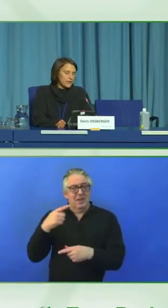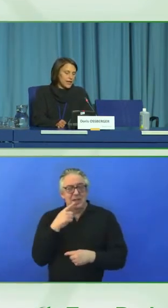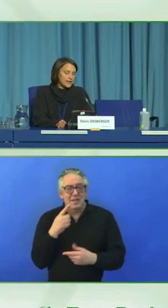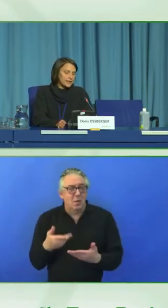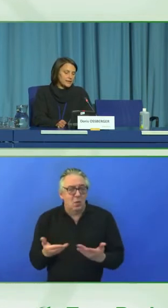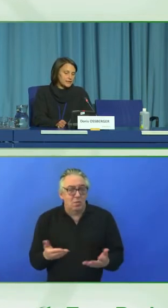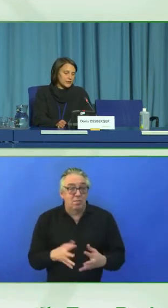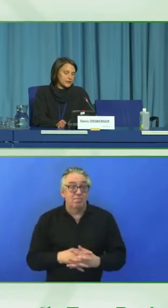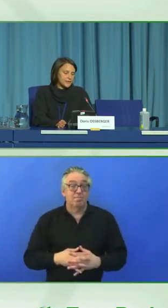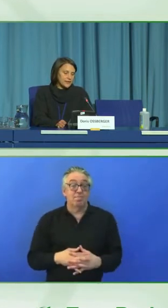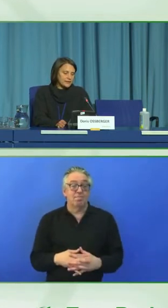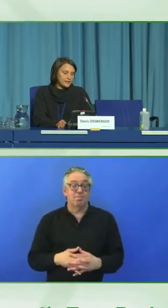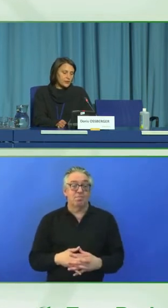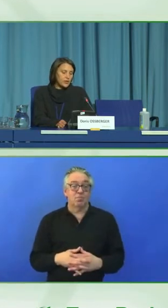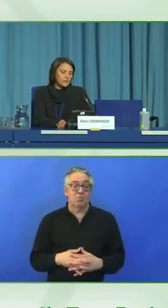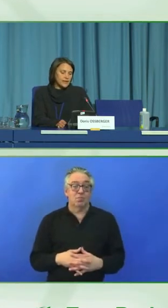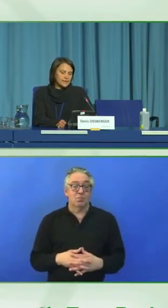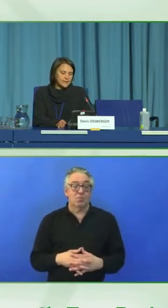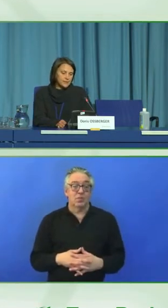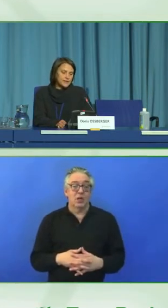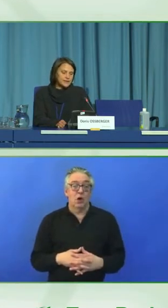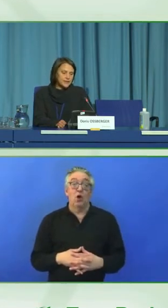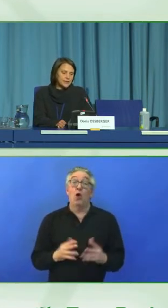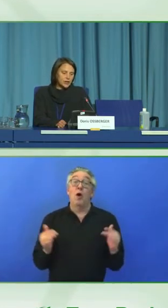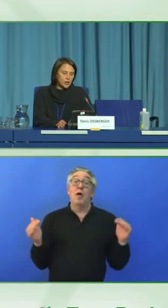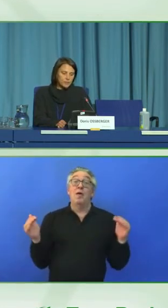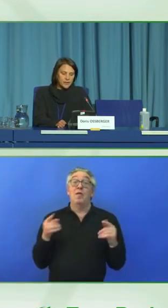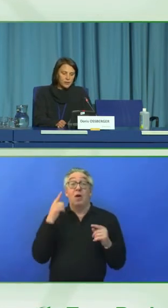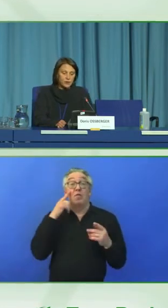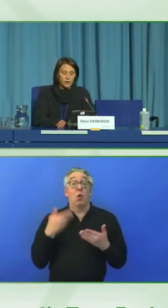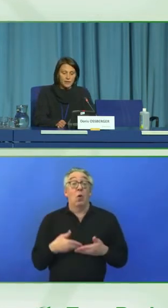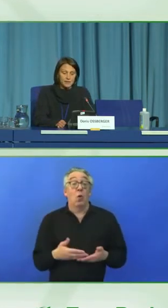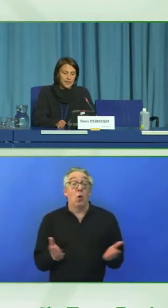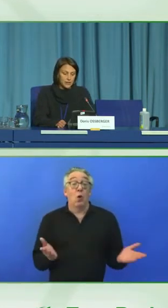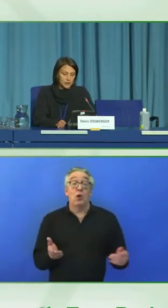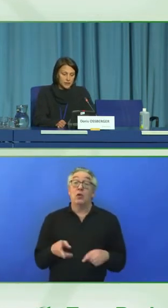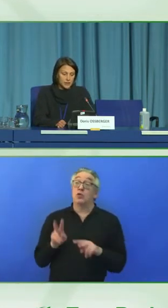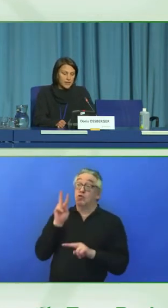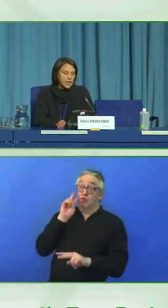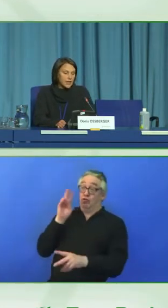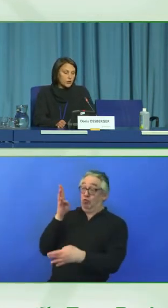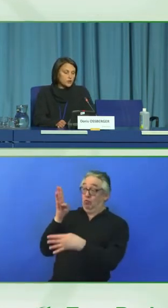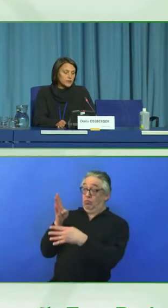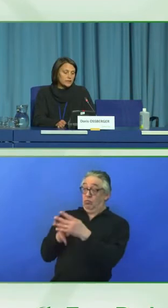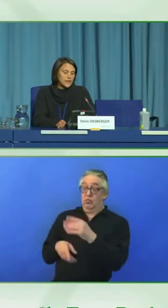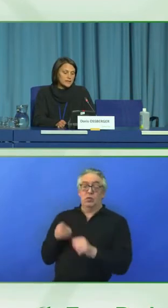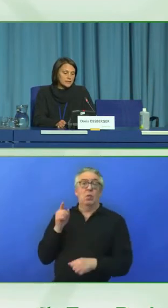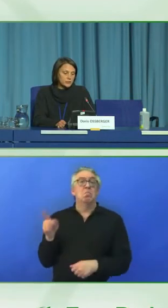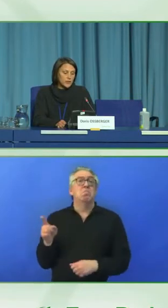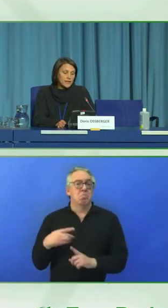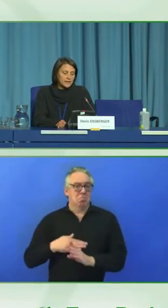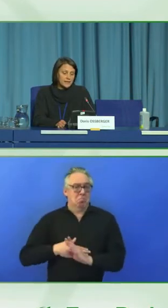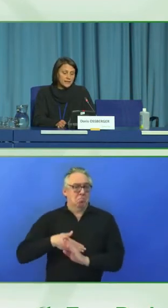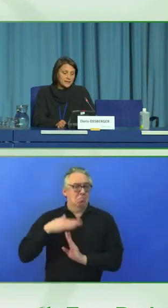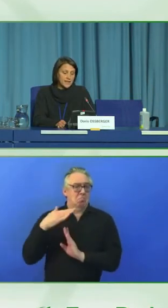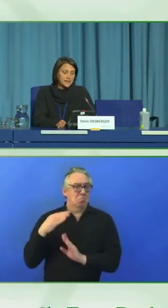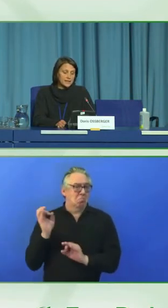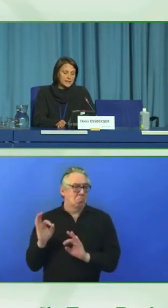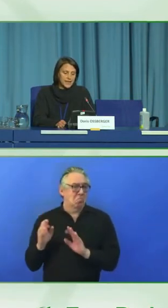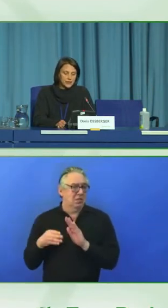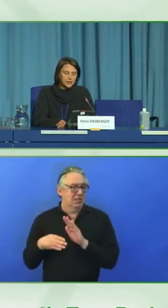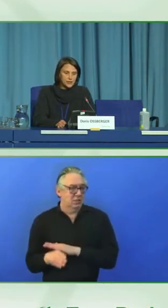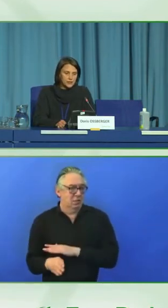Fair for Alle certifies the degree of accessibility in a company or organization. It also addresses the willingness